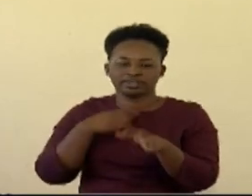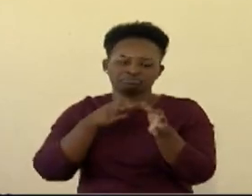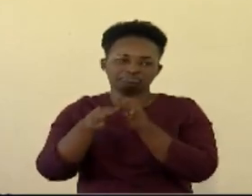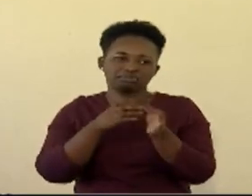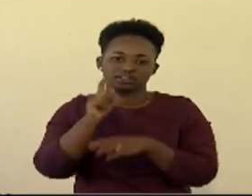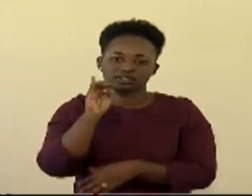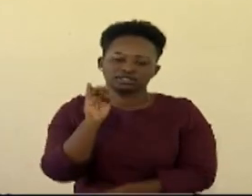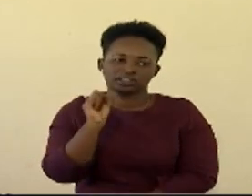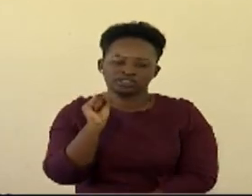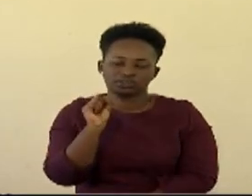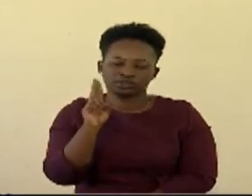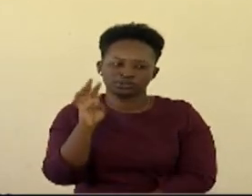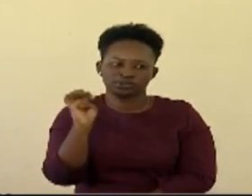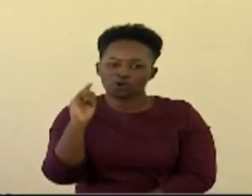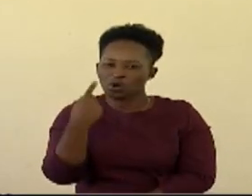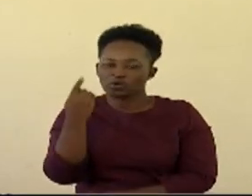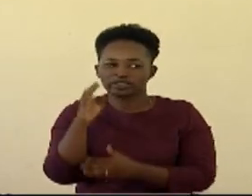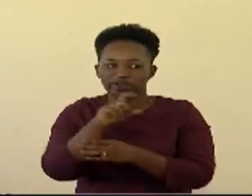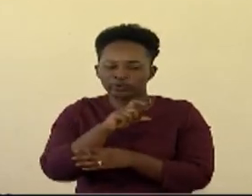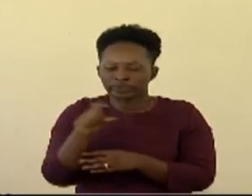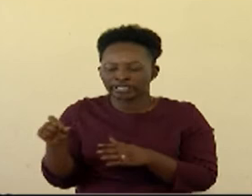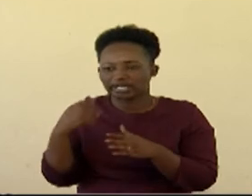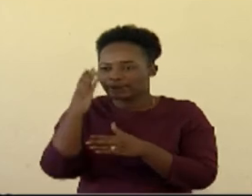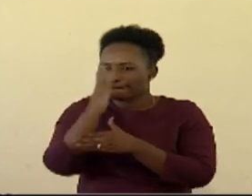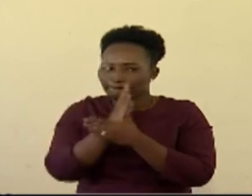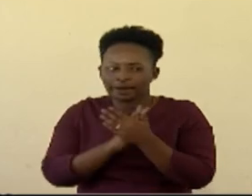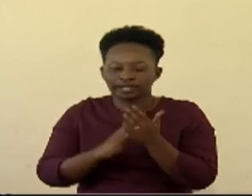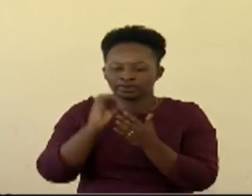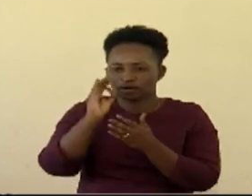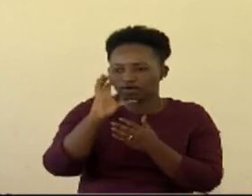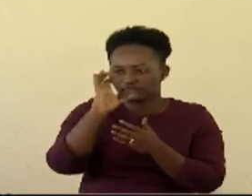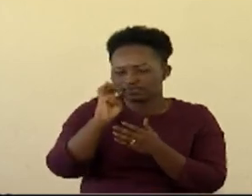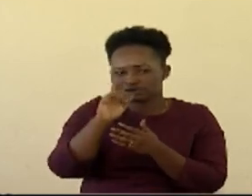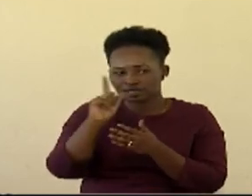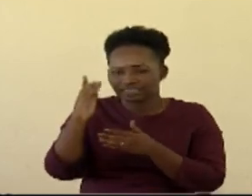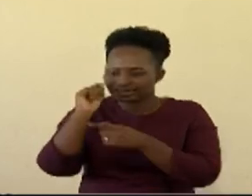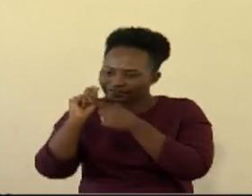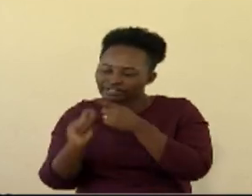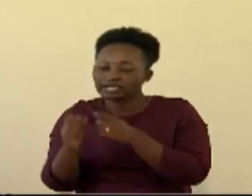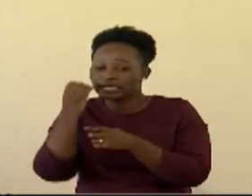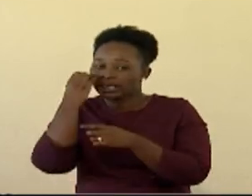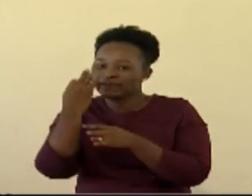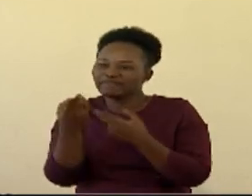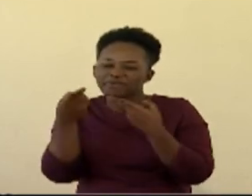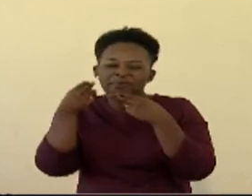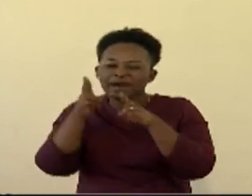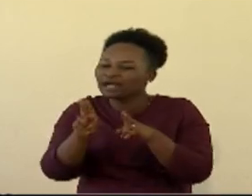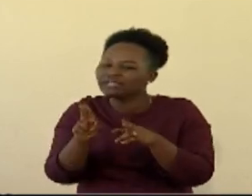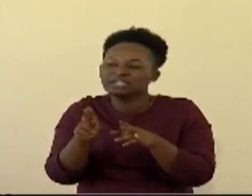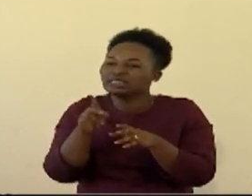study for a whole week only one certain part of the series dividing and the others are not and if so what will happen if cells keep adding up